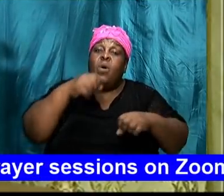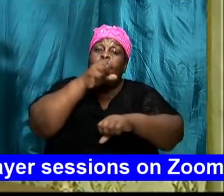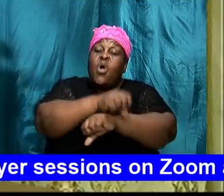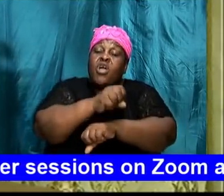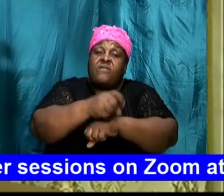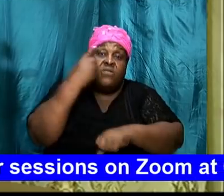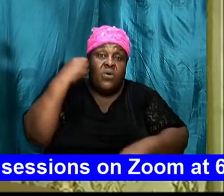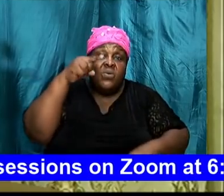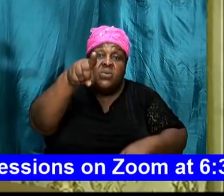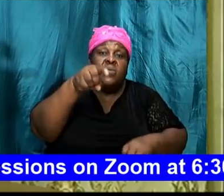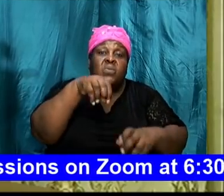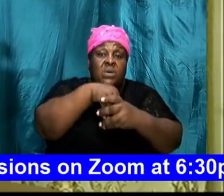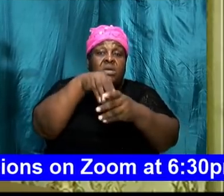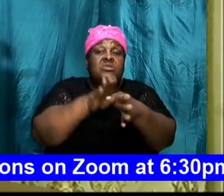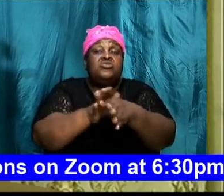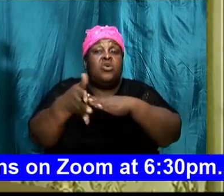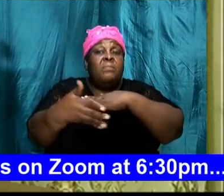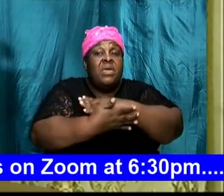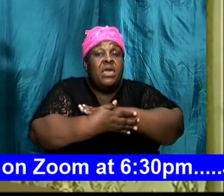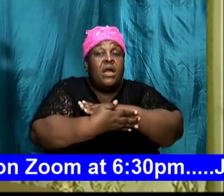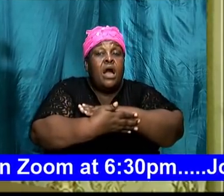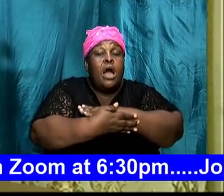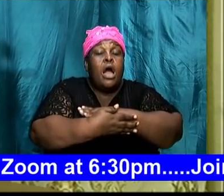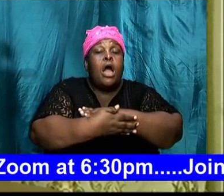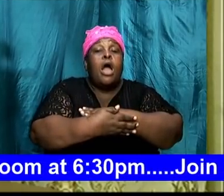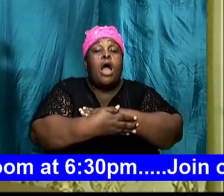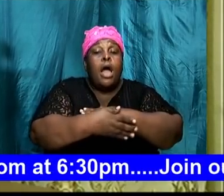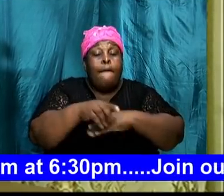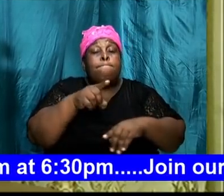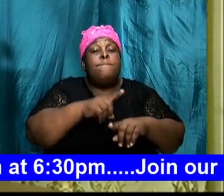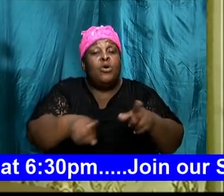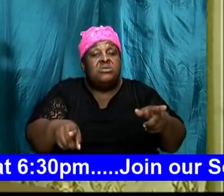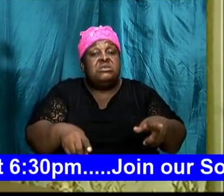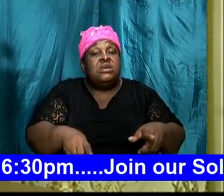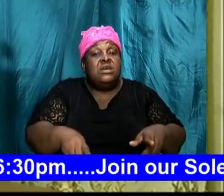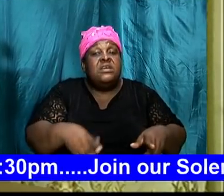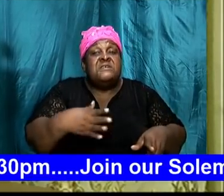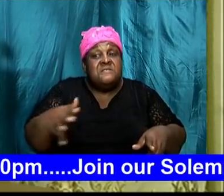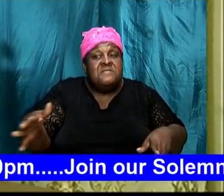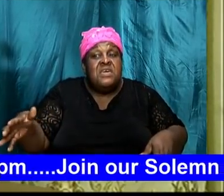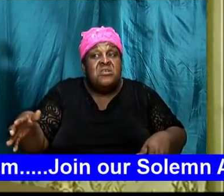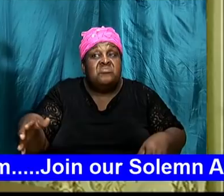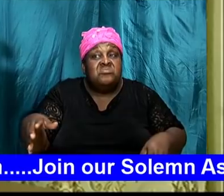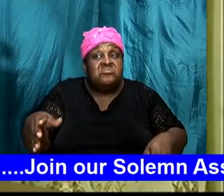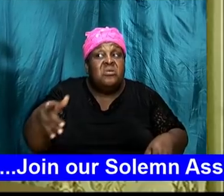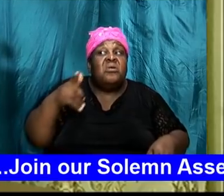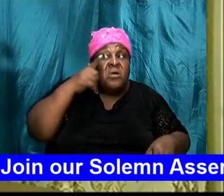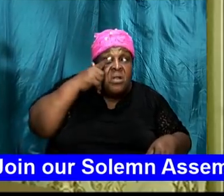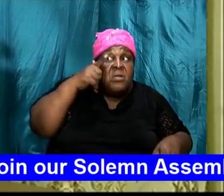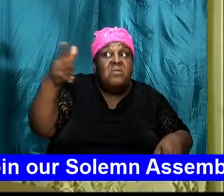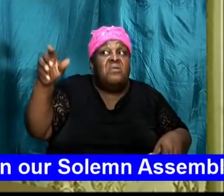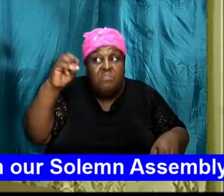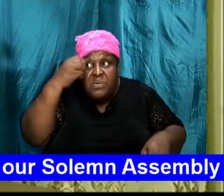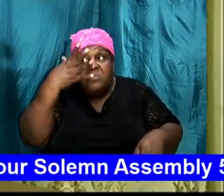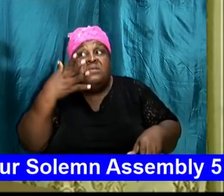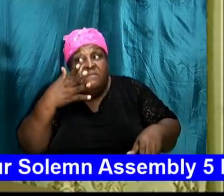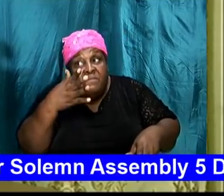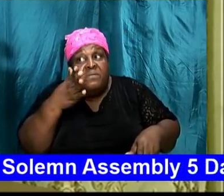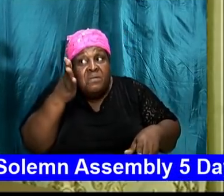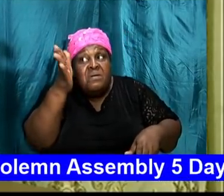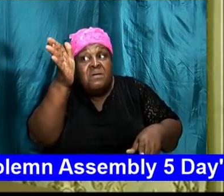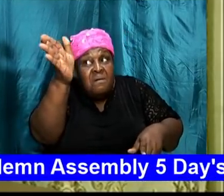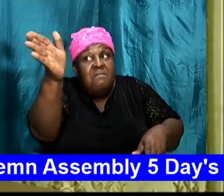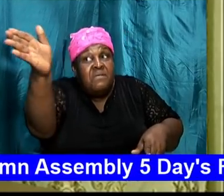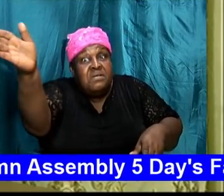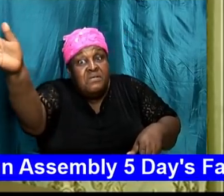side and so Lord I know your will is for me to stay in Jamaica you have people